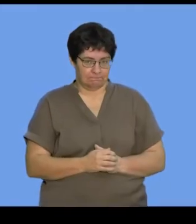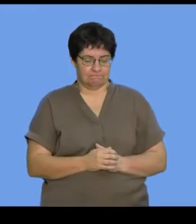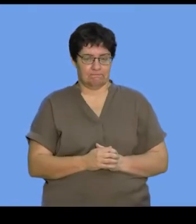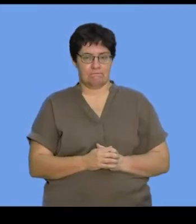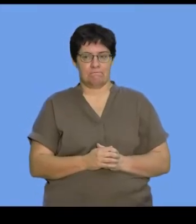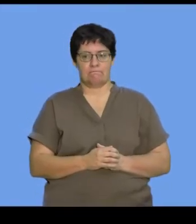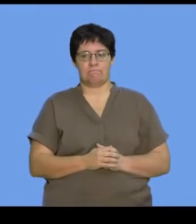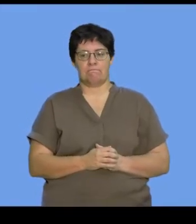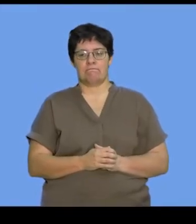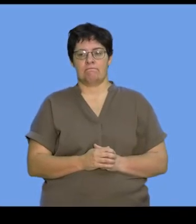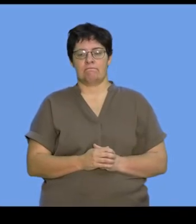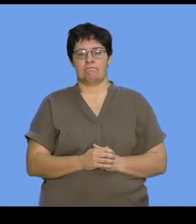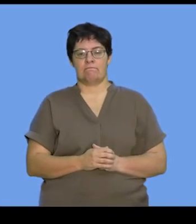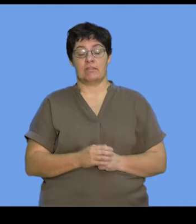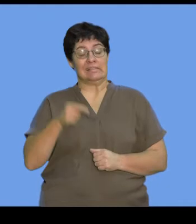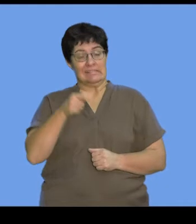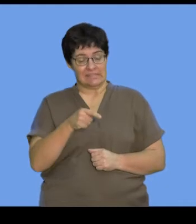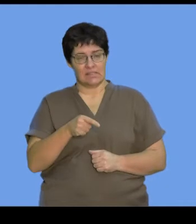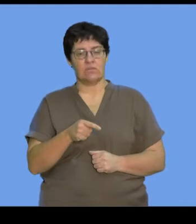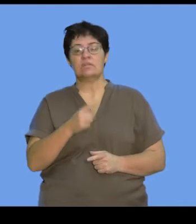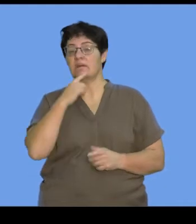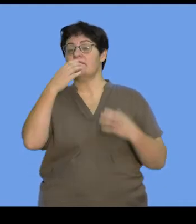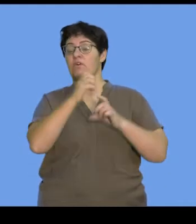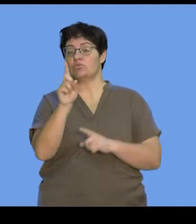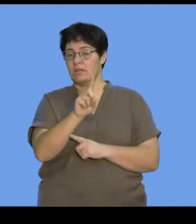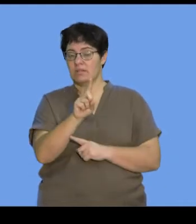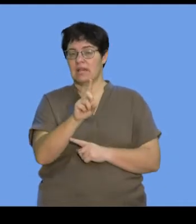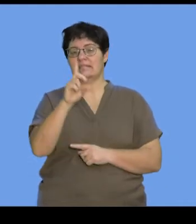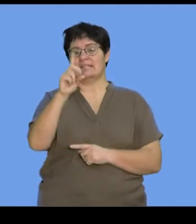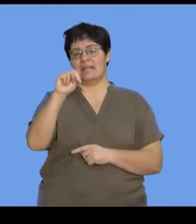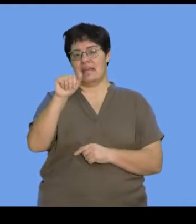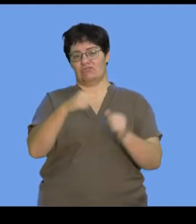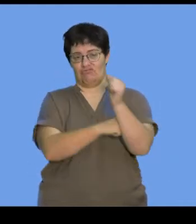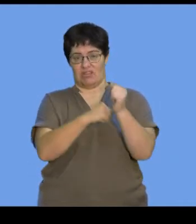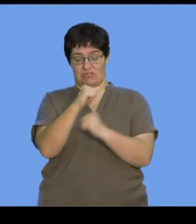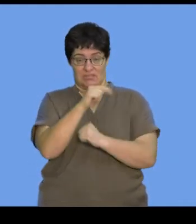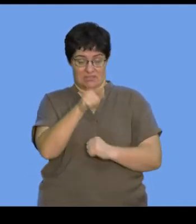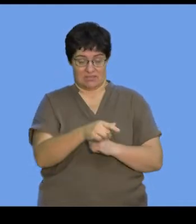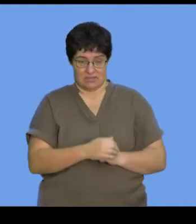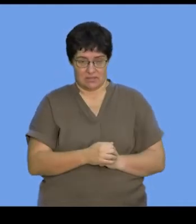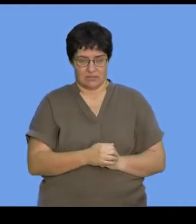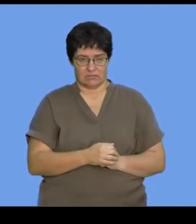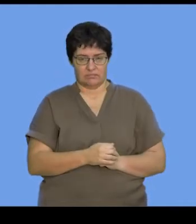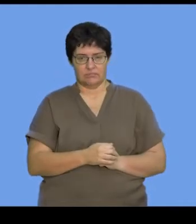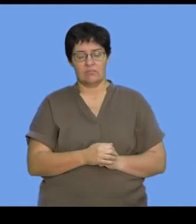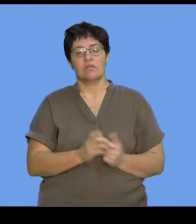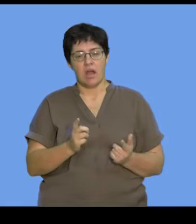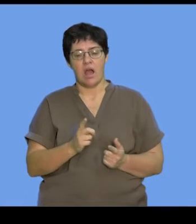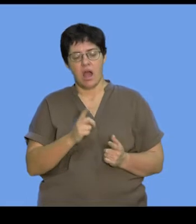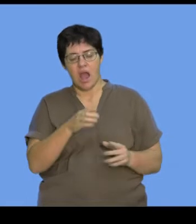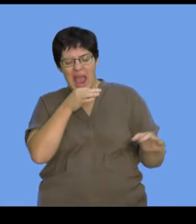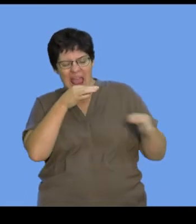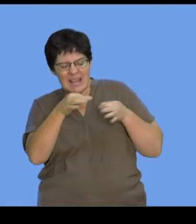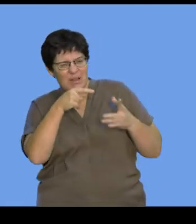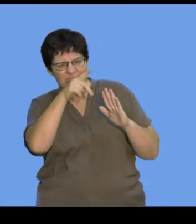that. So, in this segment, we said we're going to focus on the structure of DNA. So, I'm going to explain some concepts as we get into this and try and